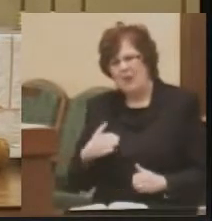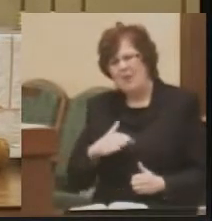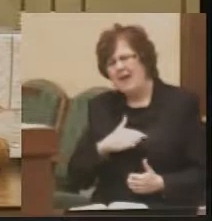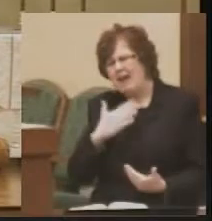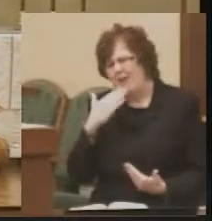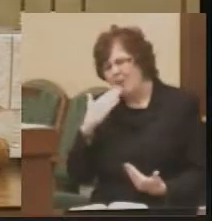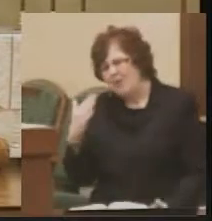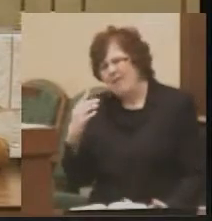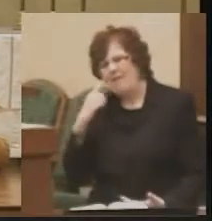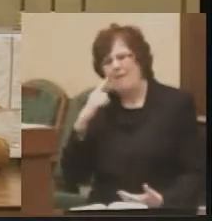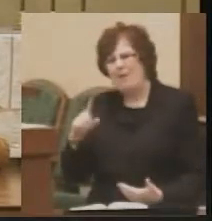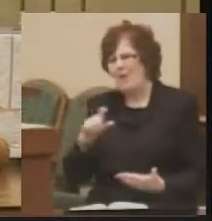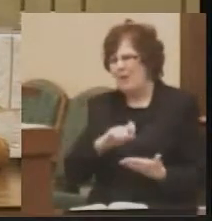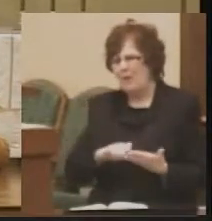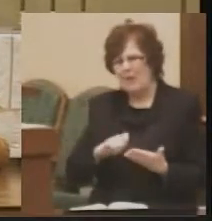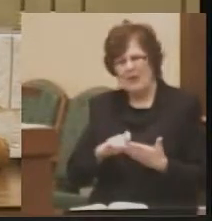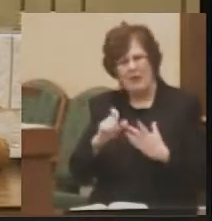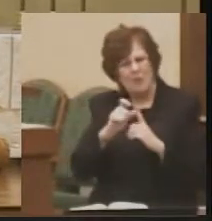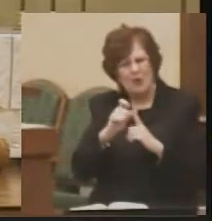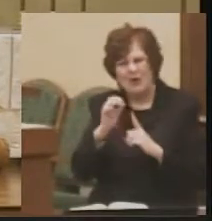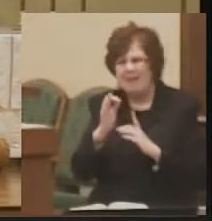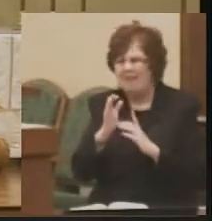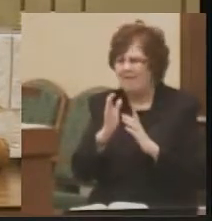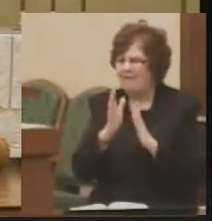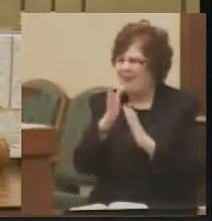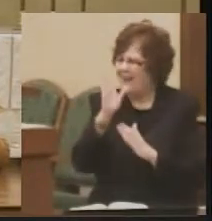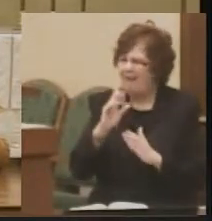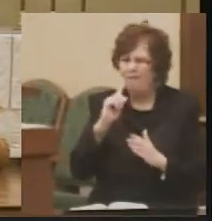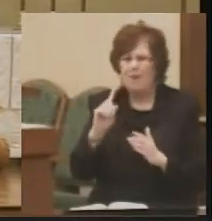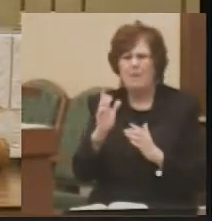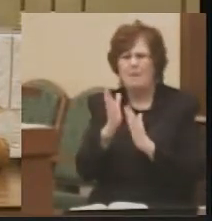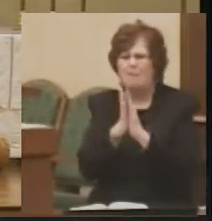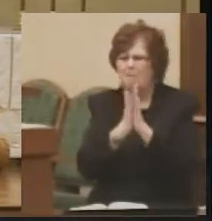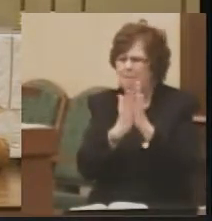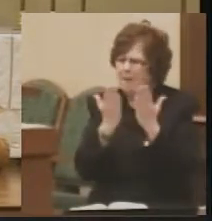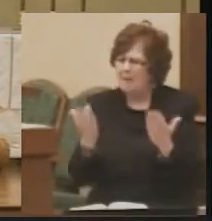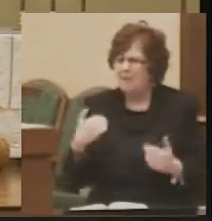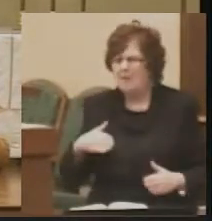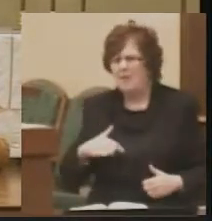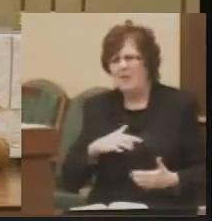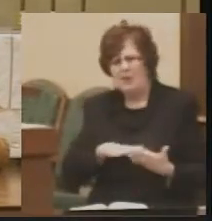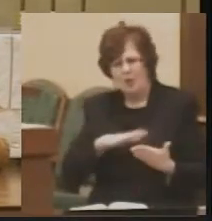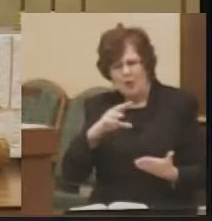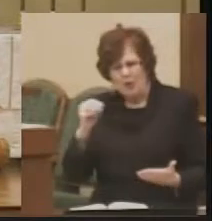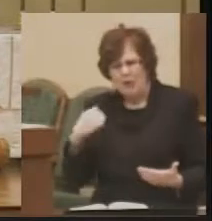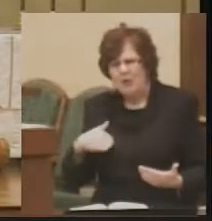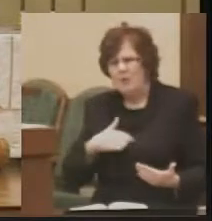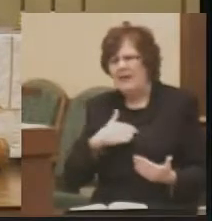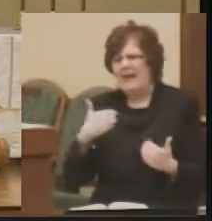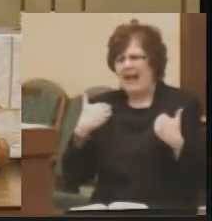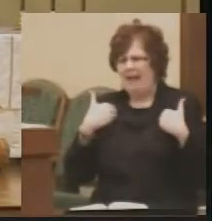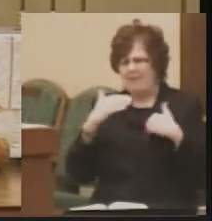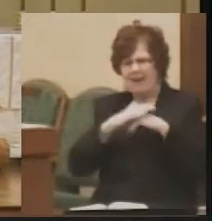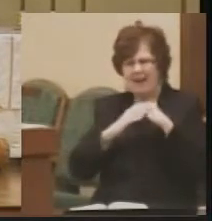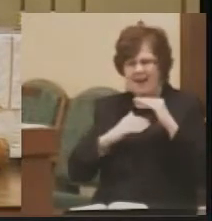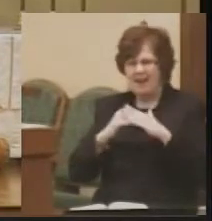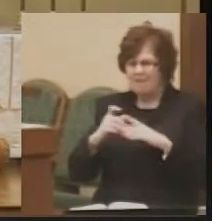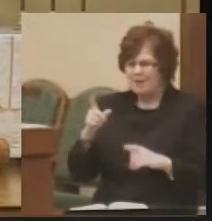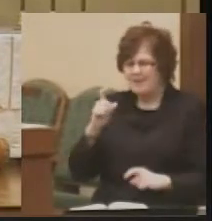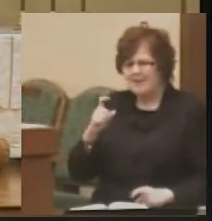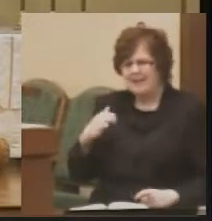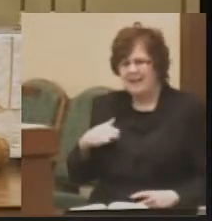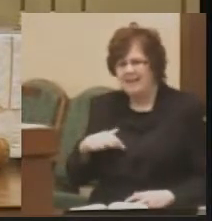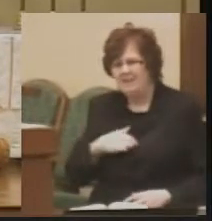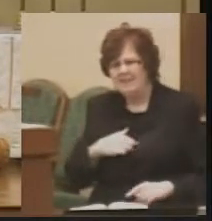for the written word of God. For the Bible. For the learning we have. For the comfort it gives us. Even as that book